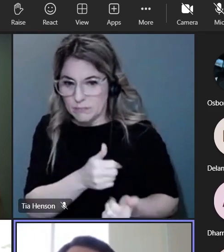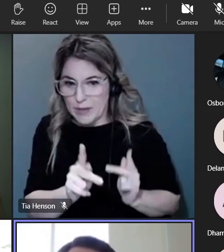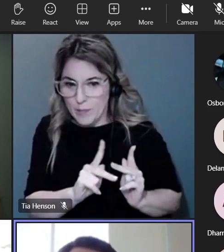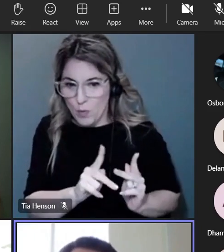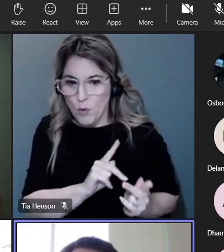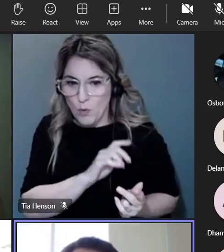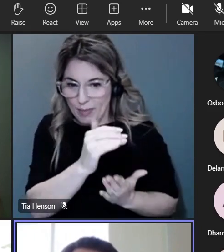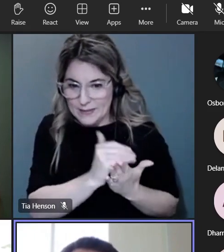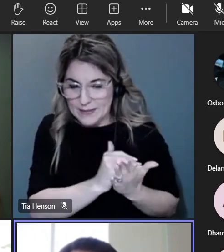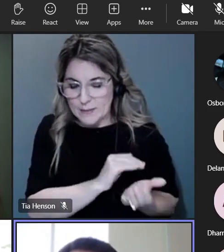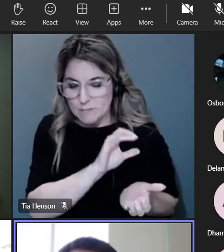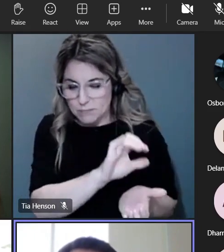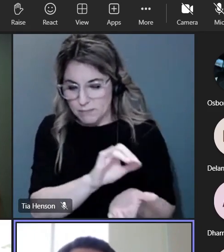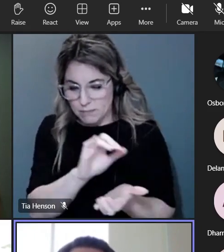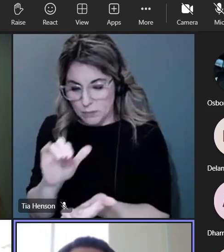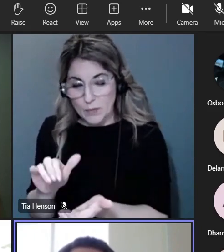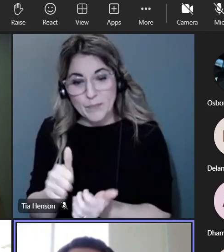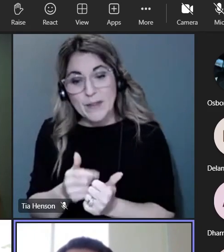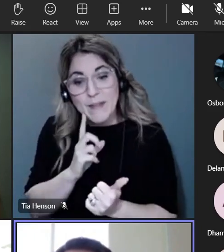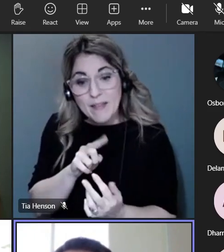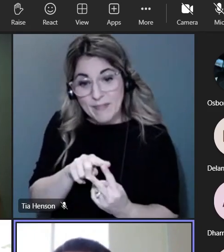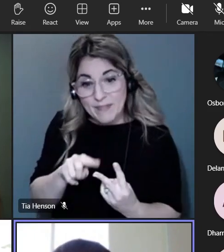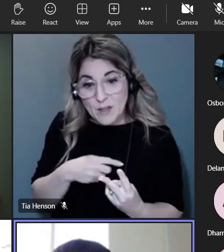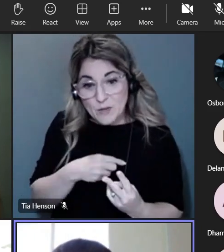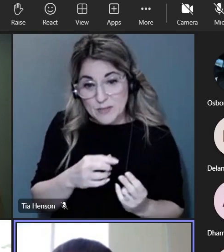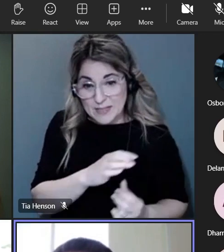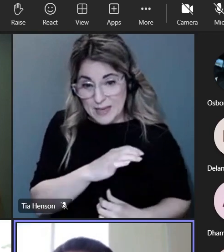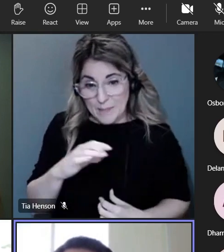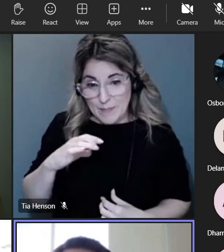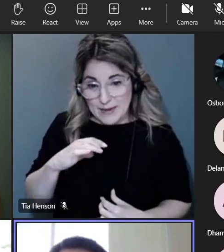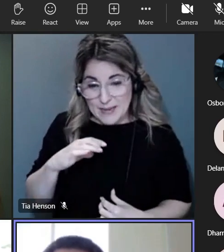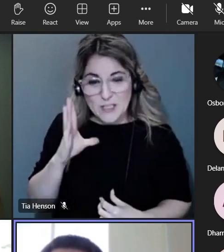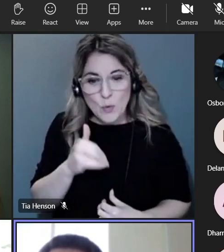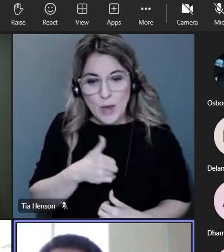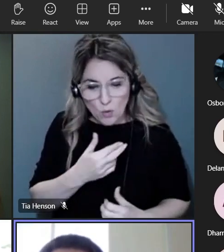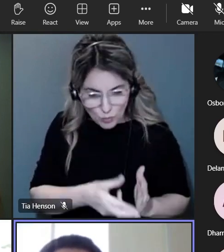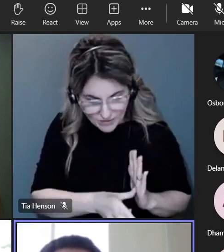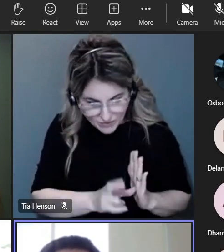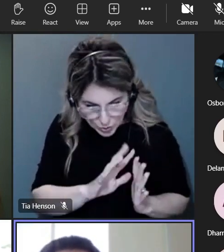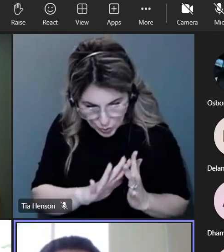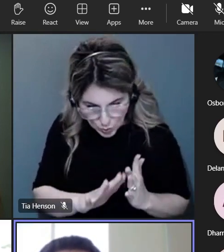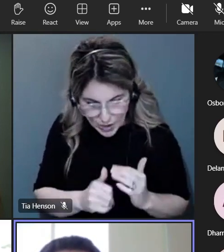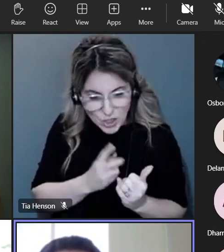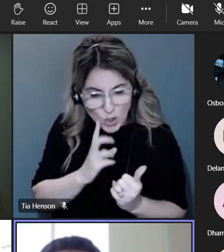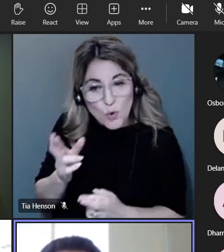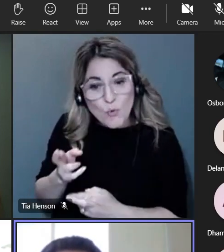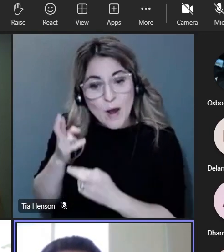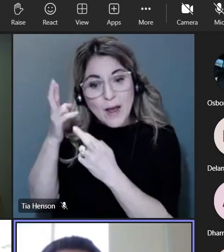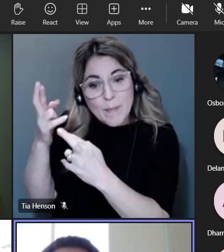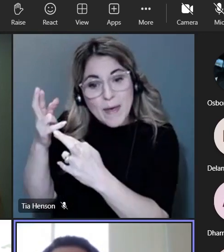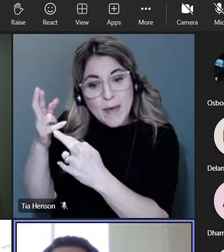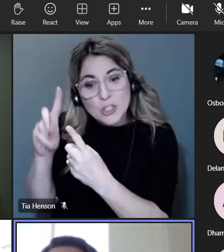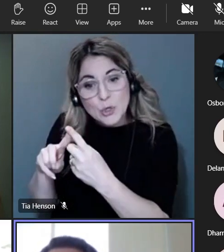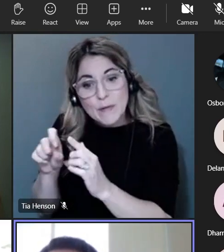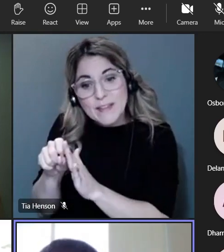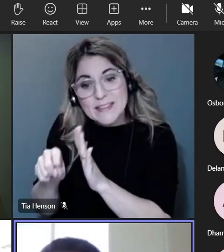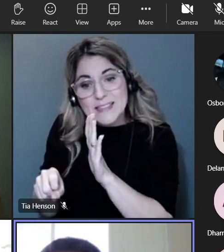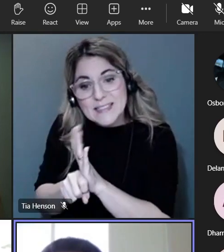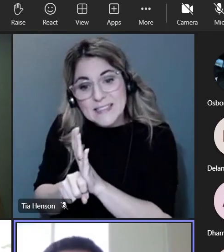and make a recommendation to the state board for the preferred candidate for those roles